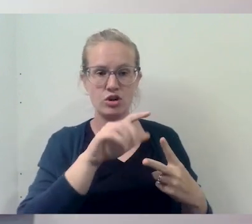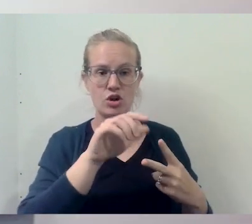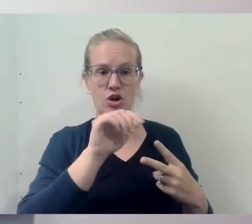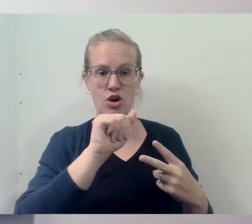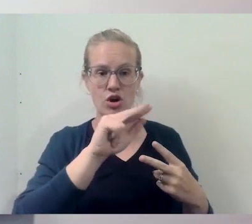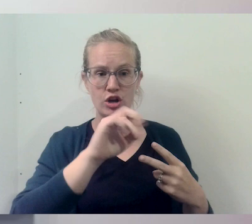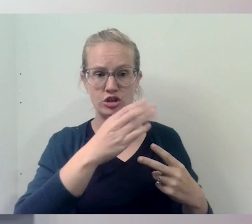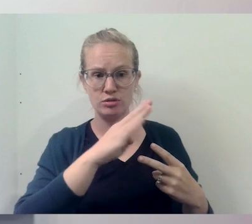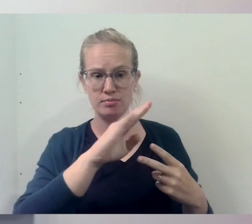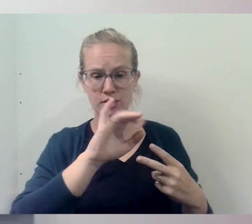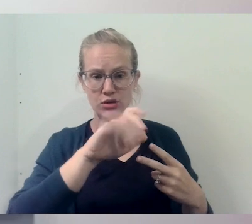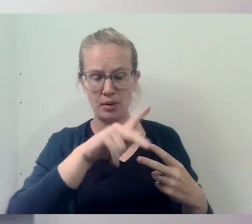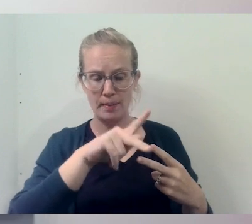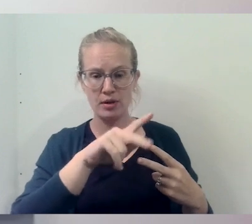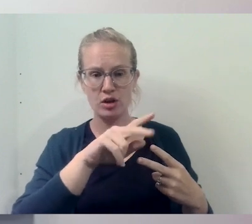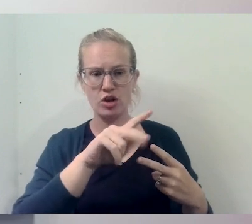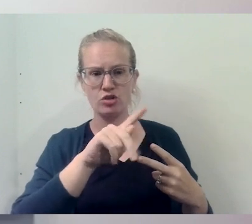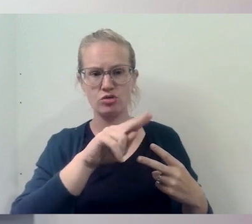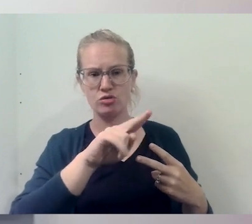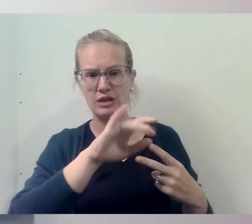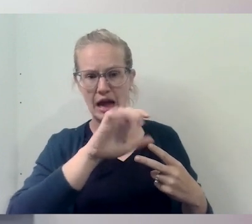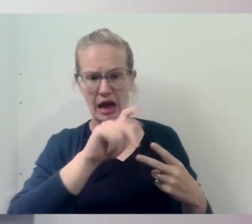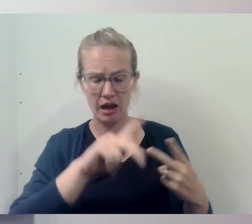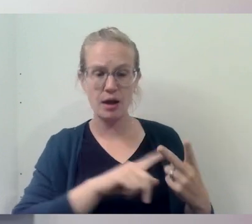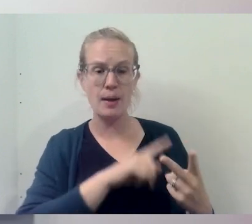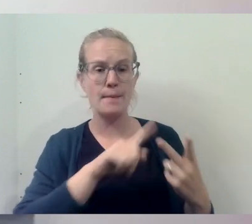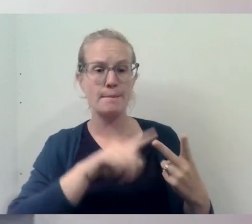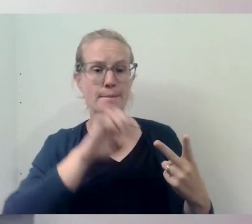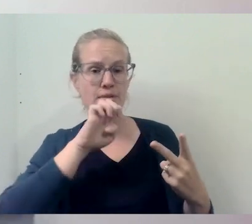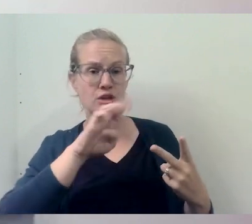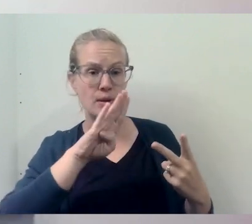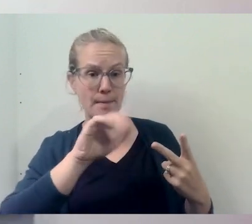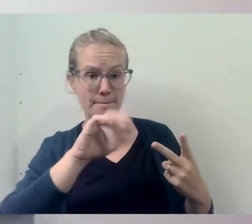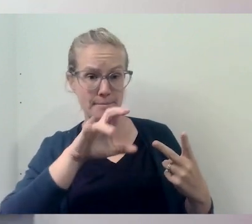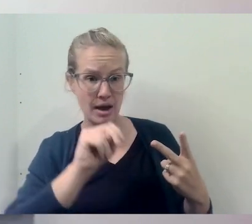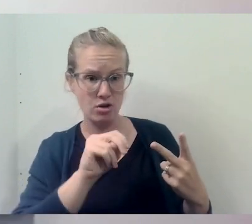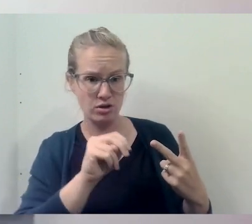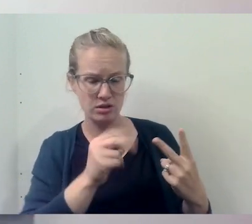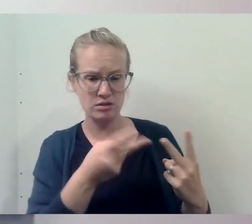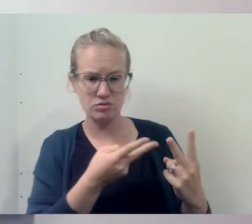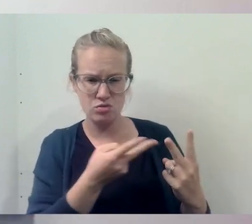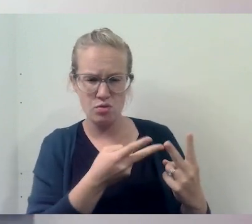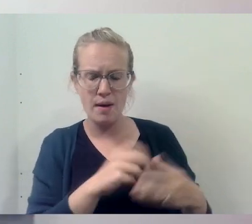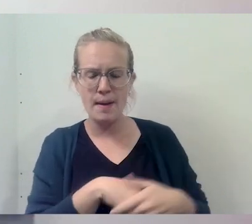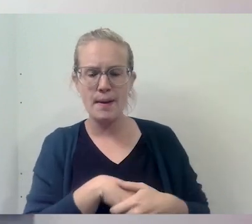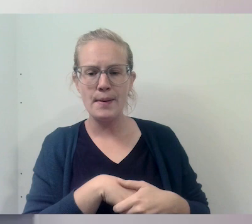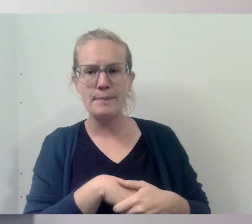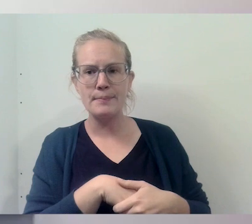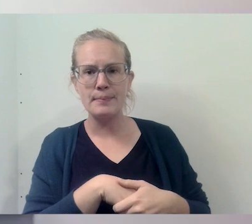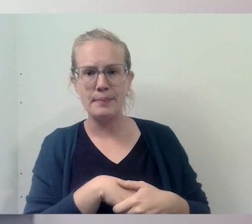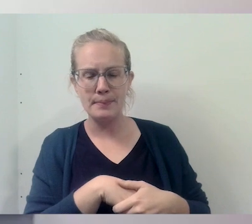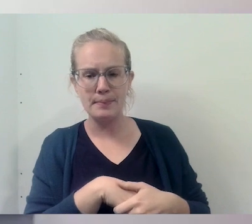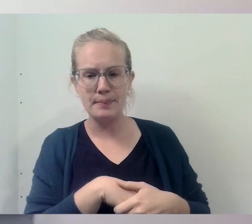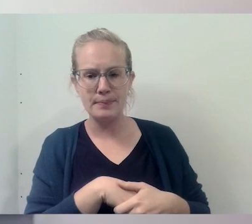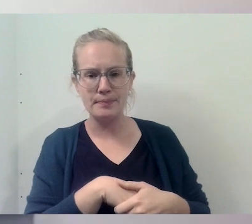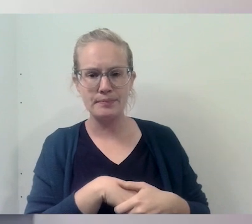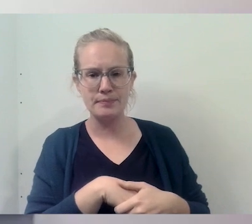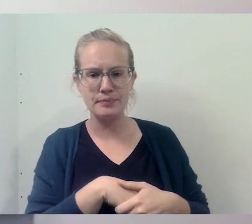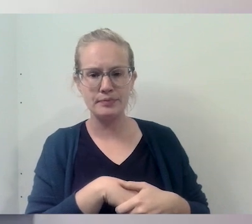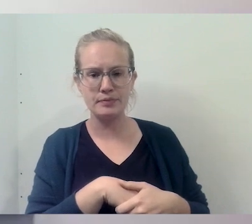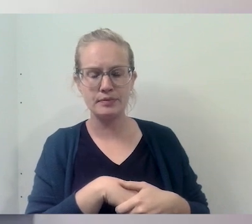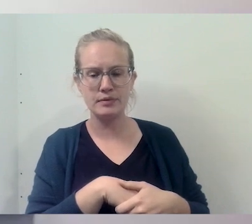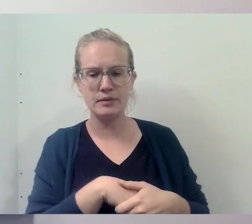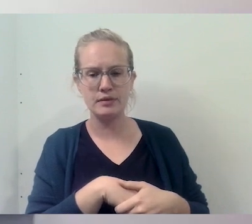Gotsiak and Bishop Barron. And so in